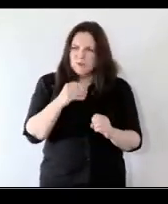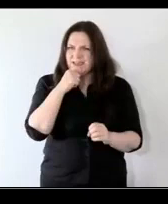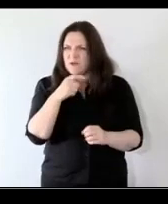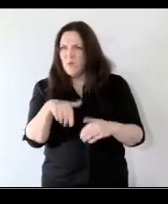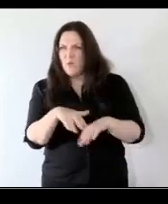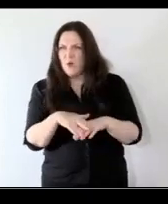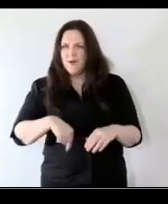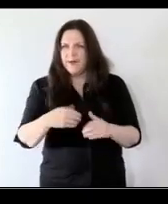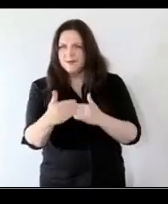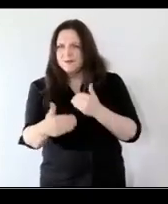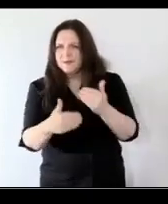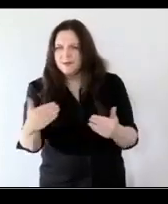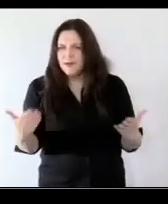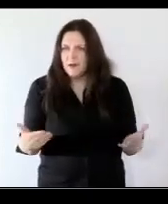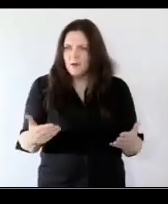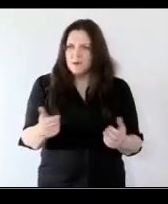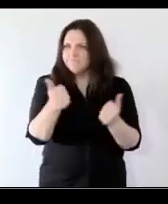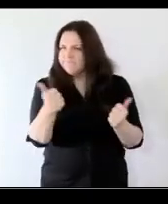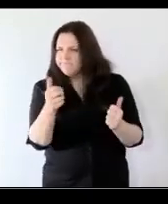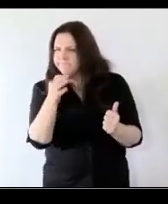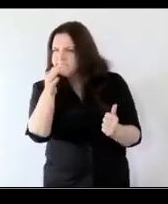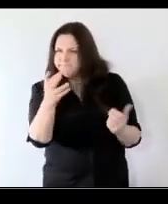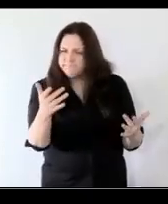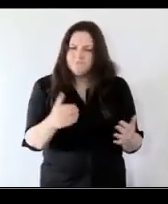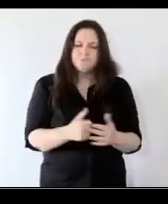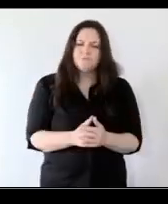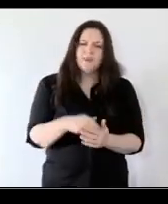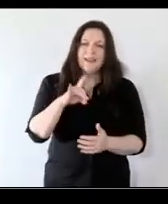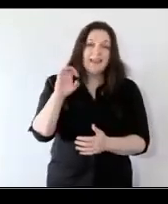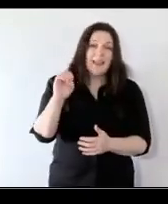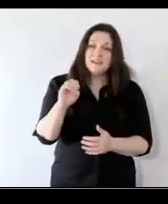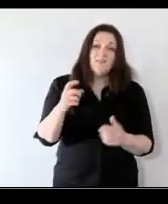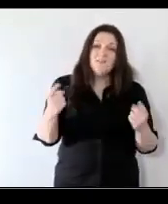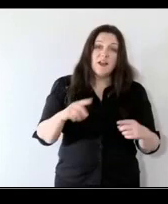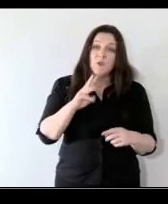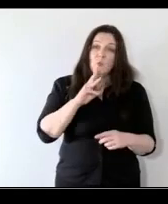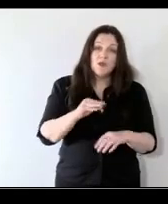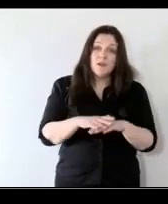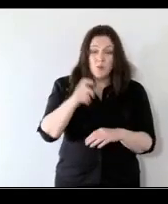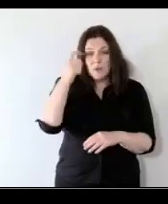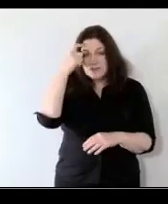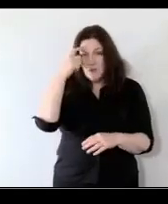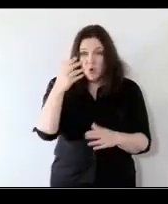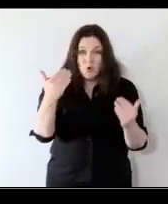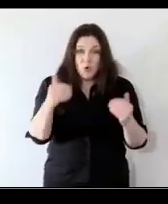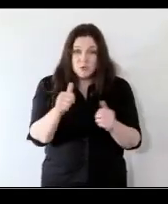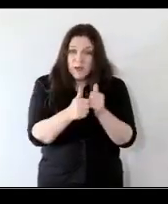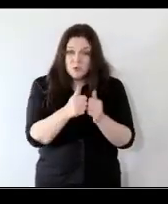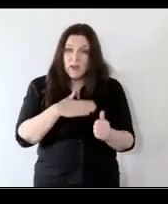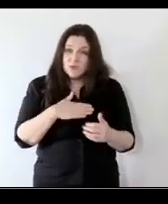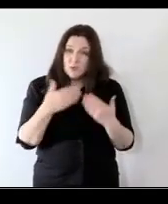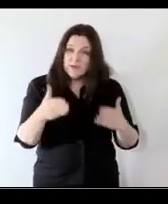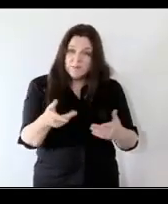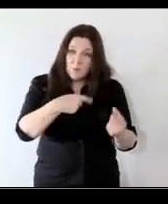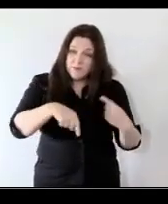okay where to now what are some of the other things we can do more of kate is there any final words of wisdom or a call to action you'd like to leave us